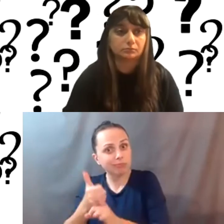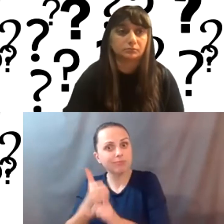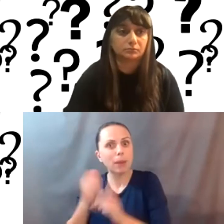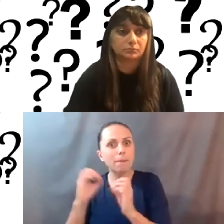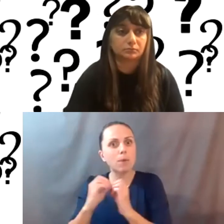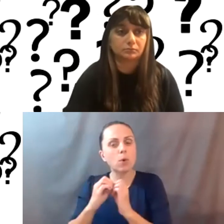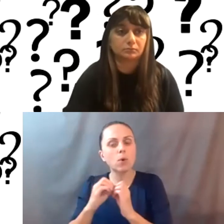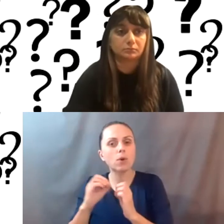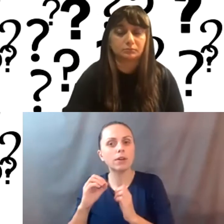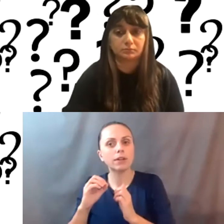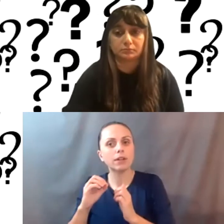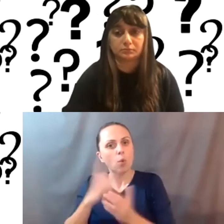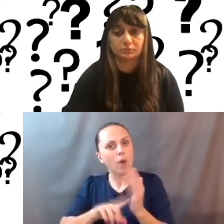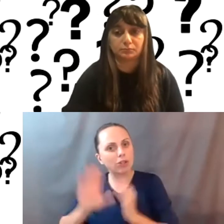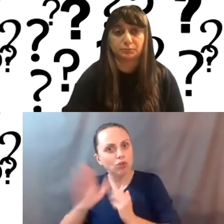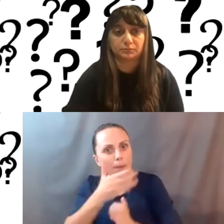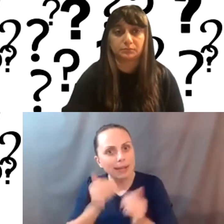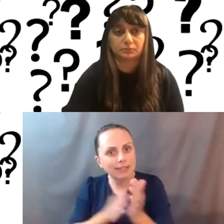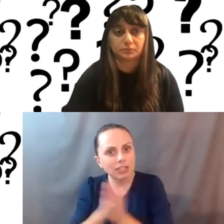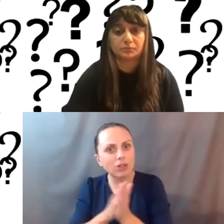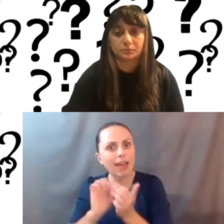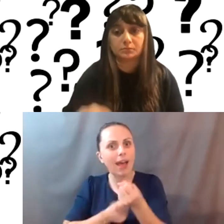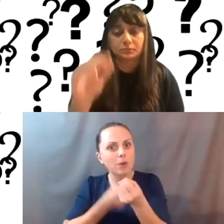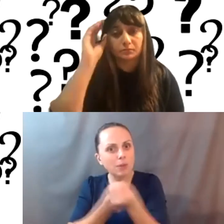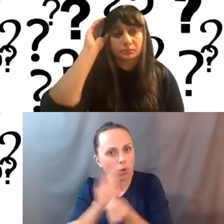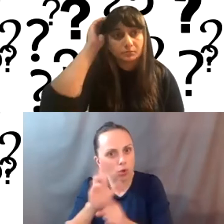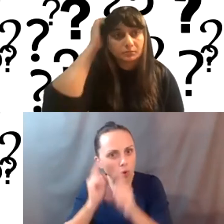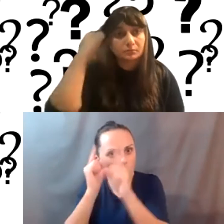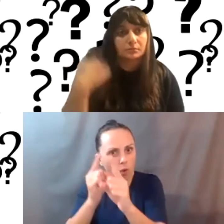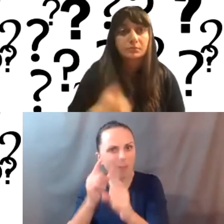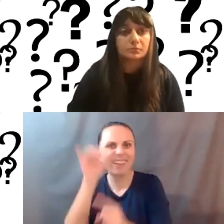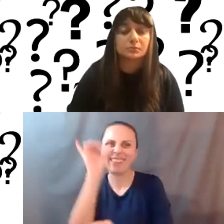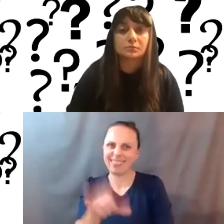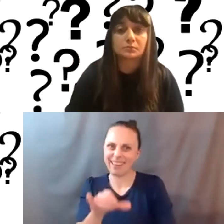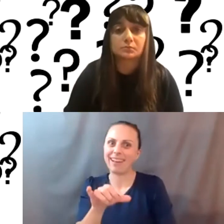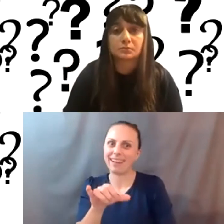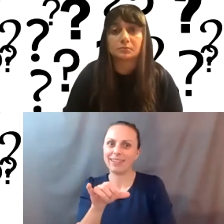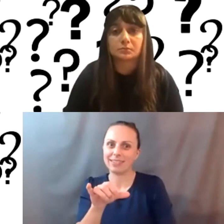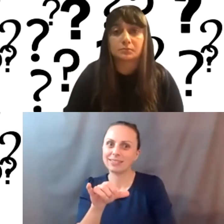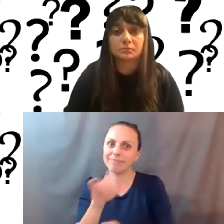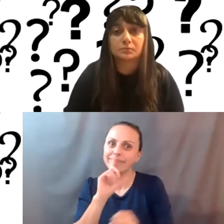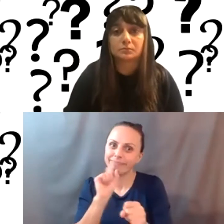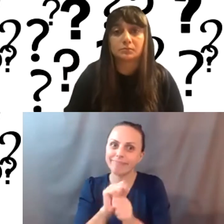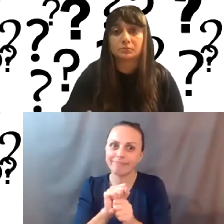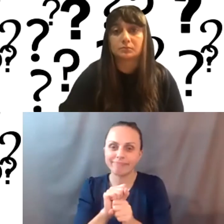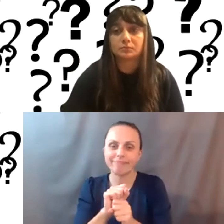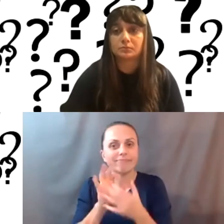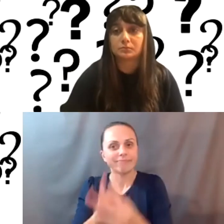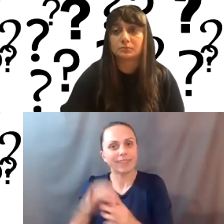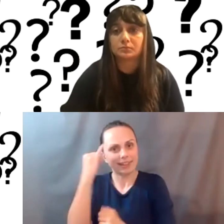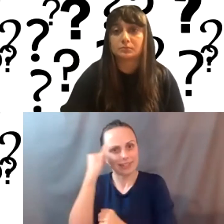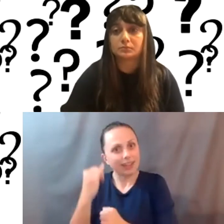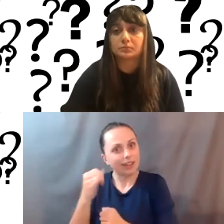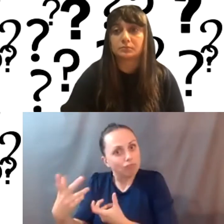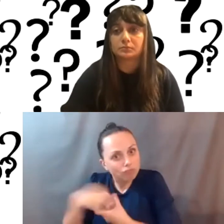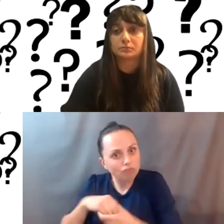like, well, what's your best interest and how can I support your goals that it's going to, you know, really fill into that idea that they'll be on